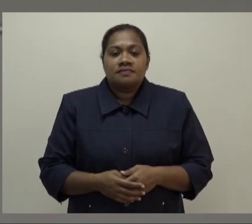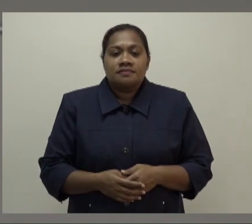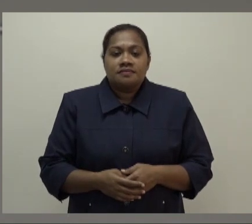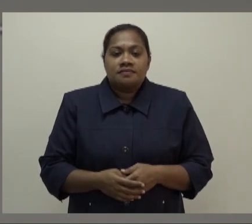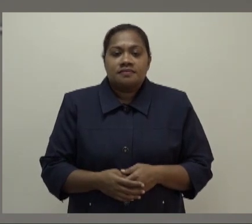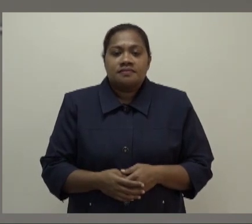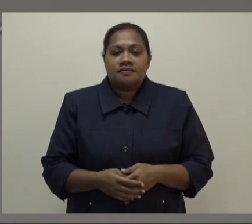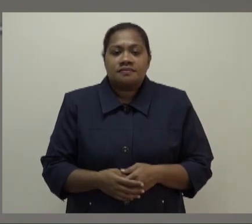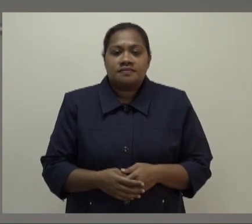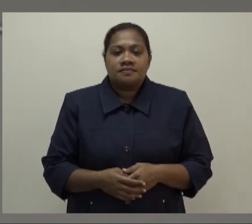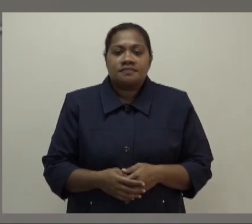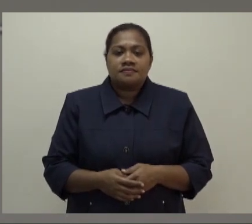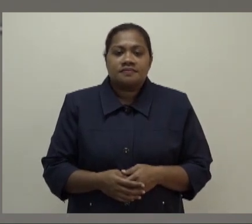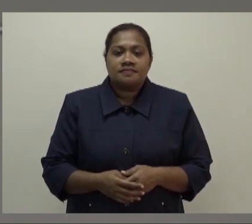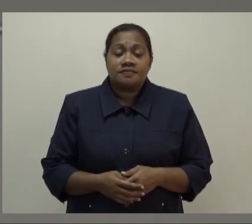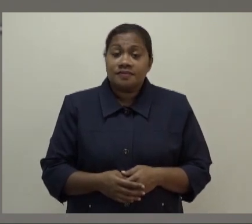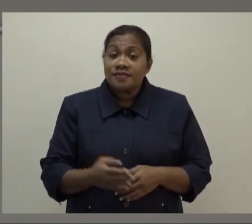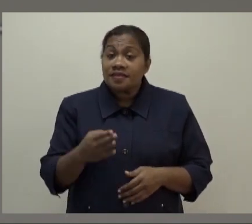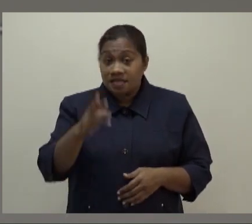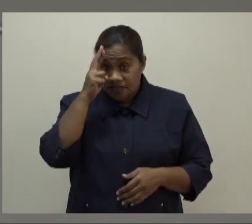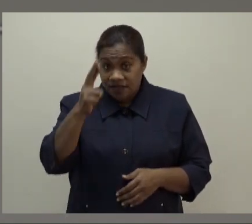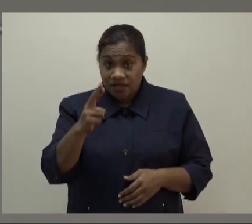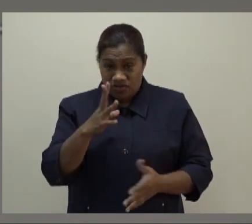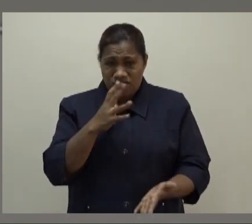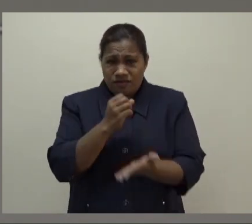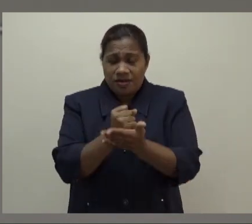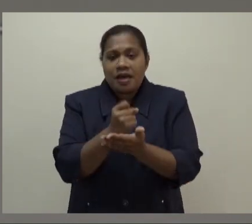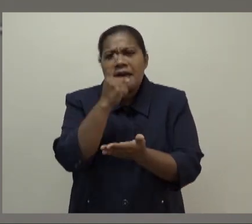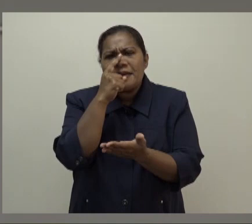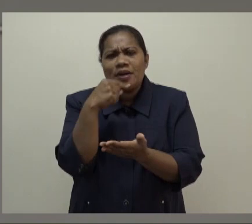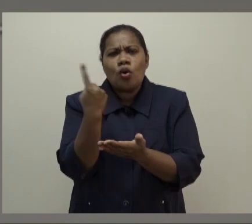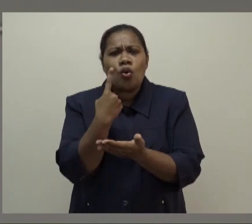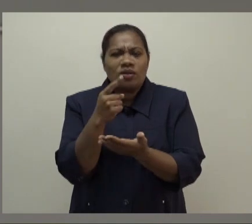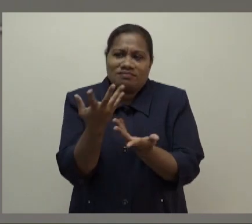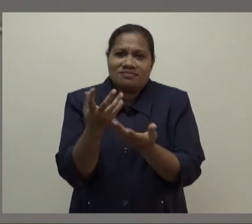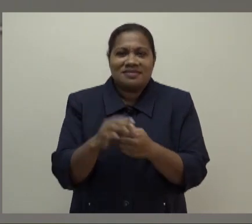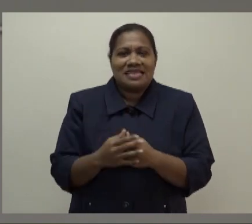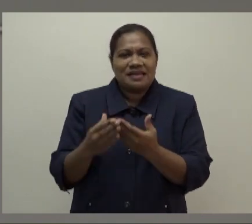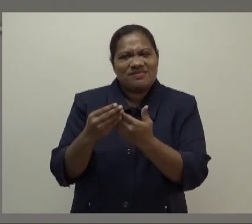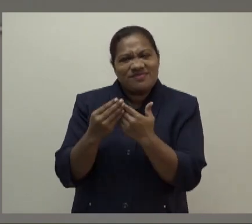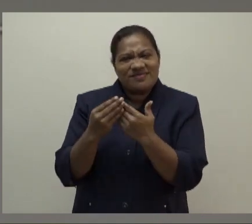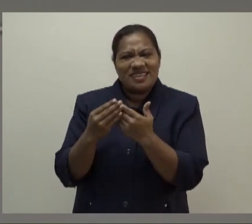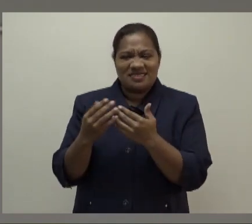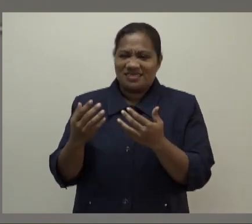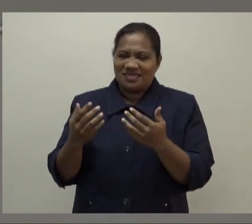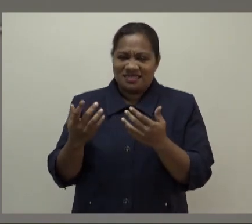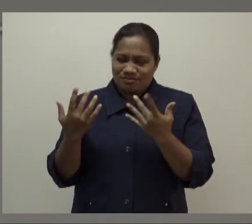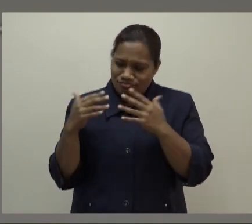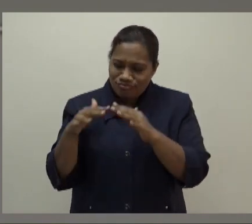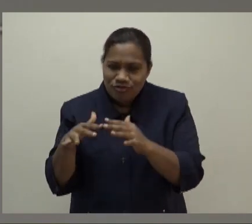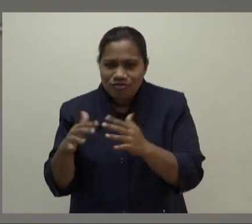Sir, can you confirm if people like in informal gatherings should still practice wearing masks and